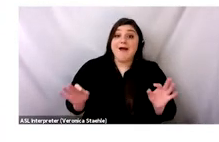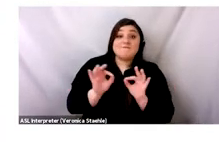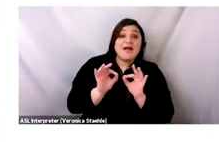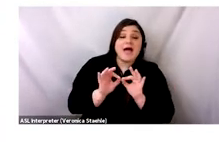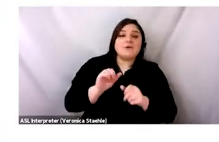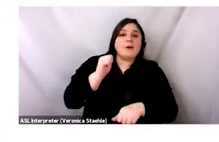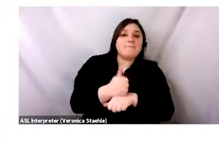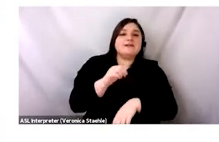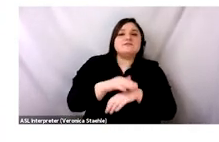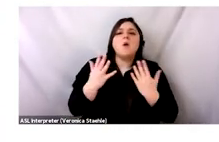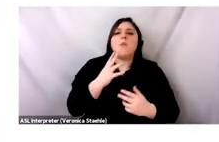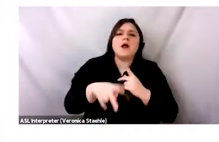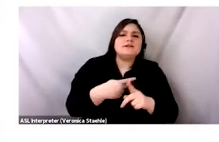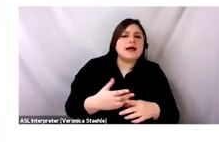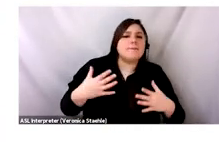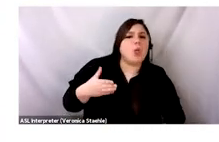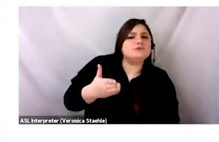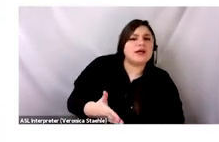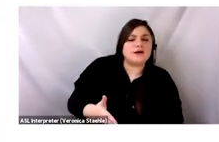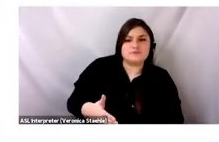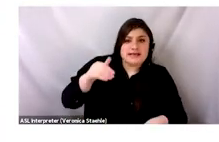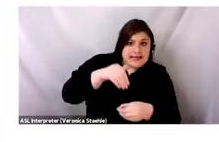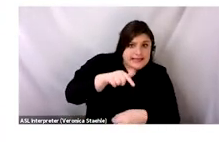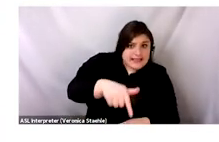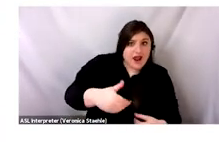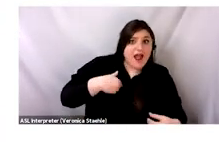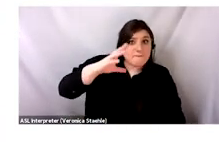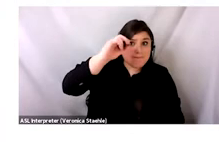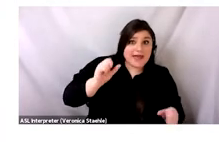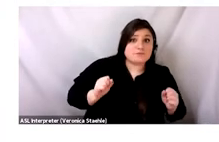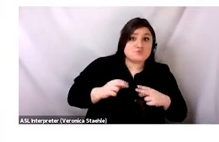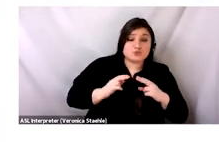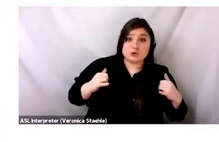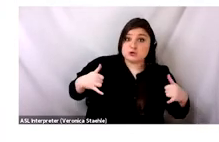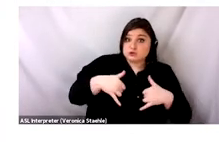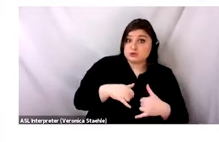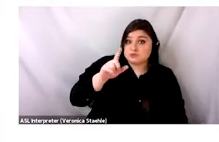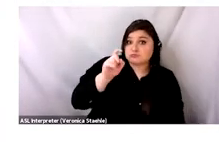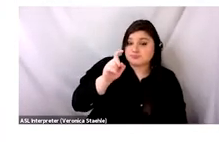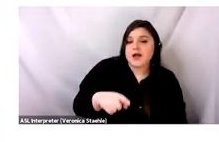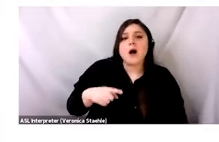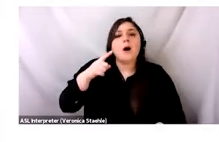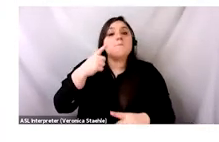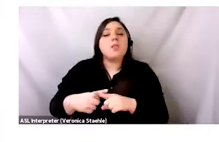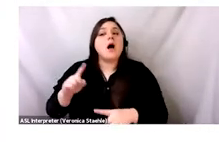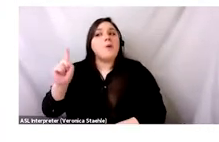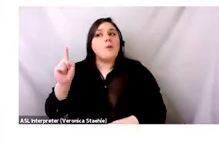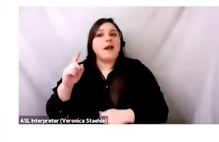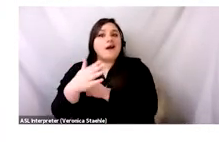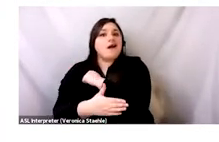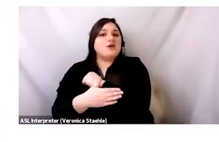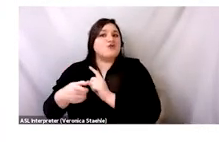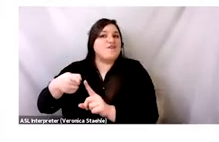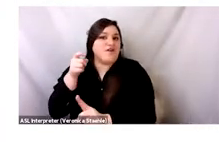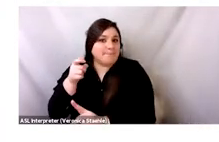And bales are valued based on two factors. So one is the type of garment, like men's suits or ladies' tops. And then two is